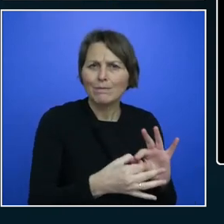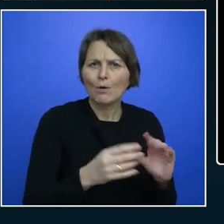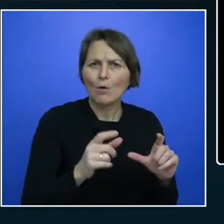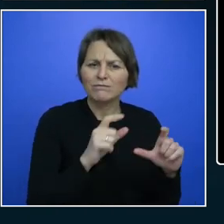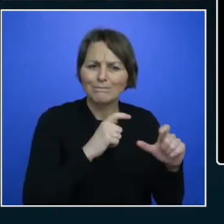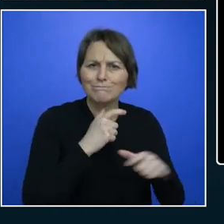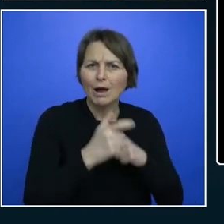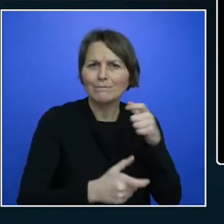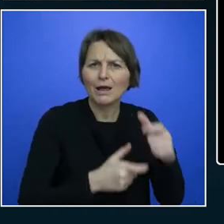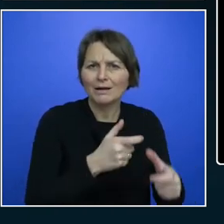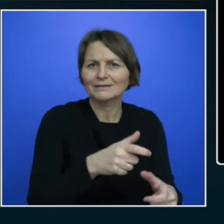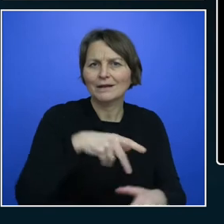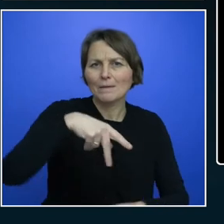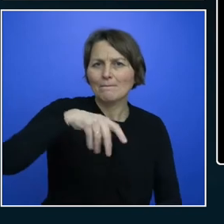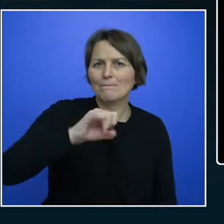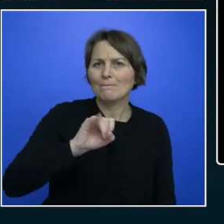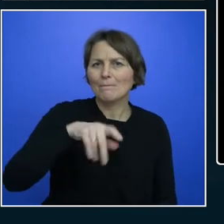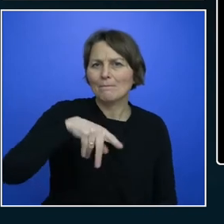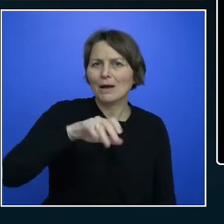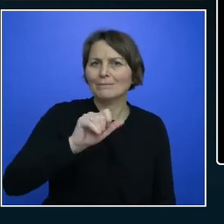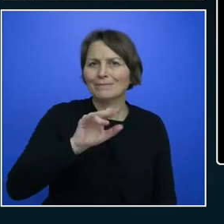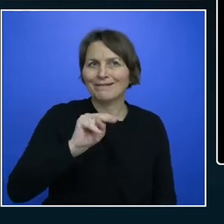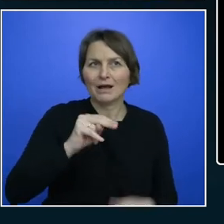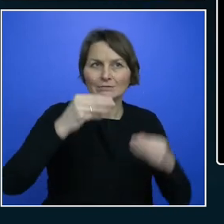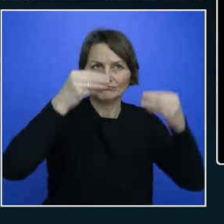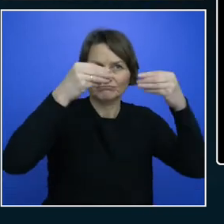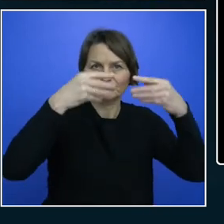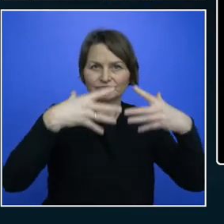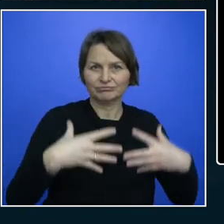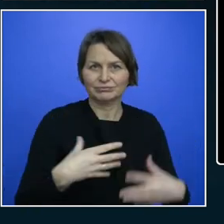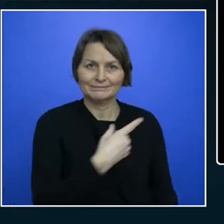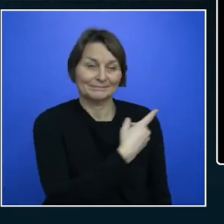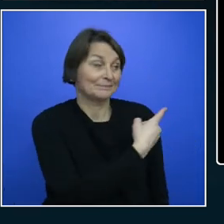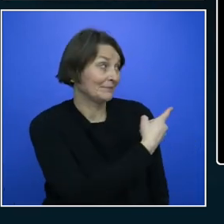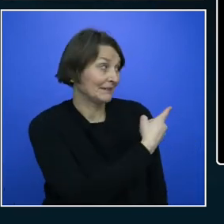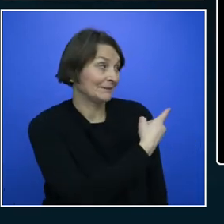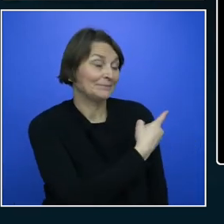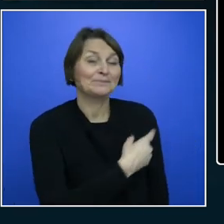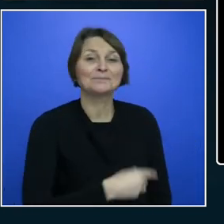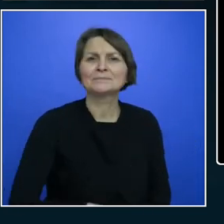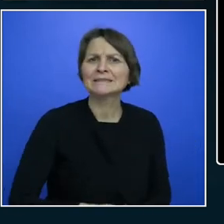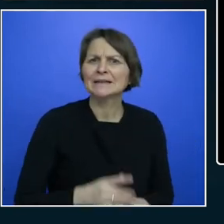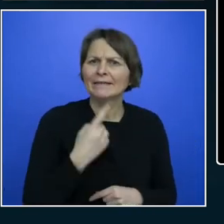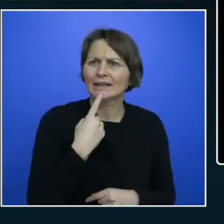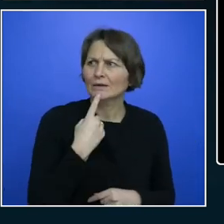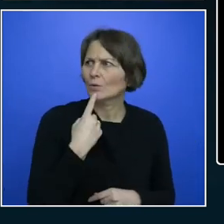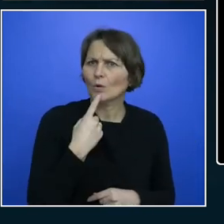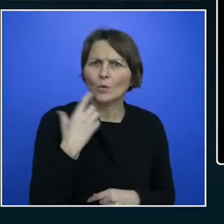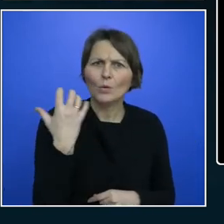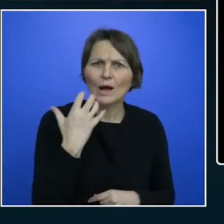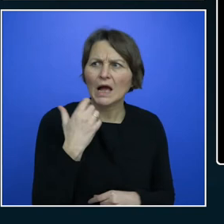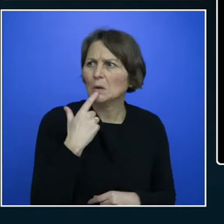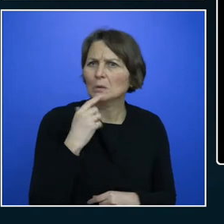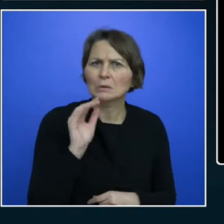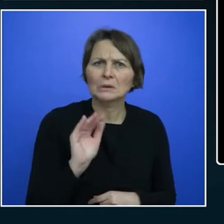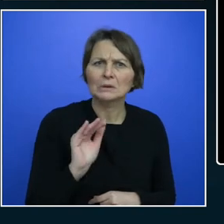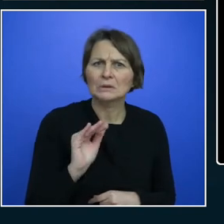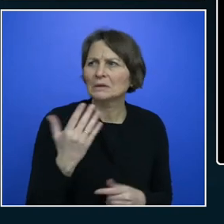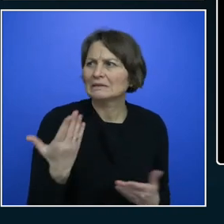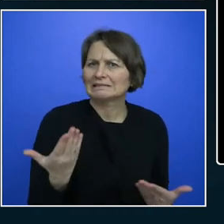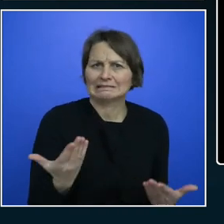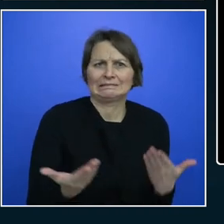created here for my X-Core Maven setups. And you're thinking, wow, Rory, this is very kind of